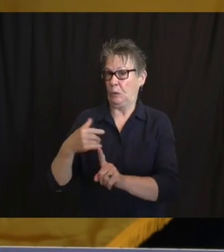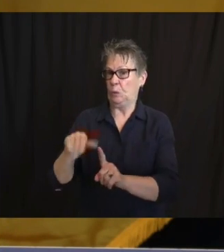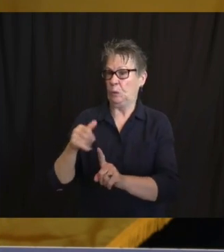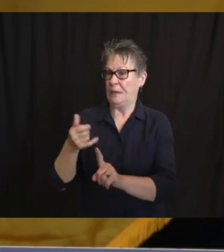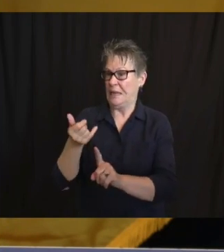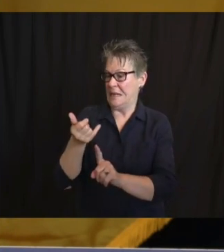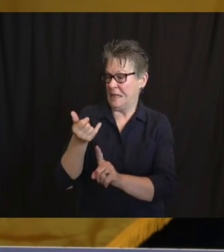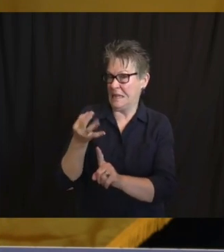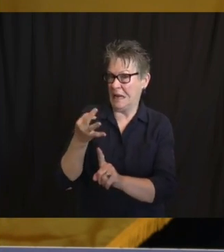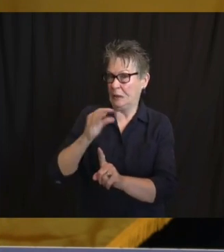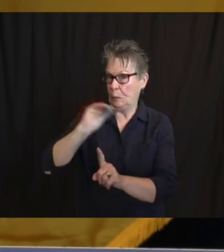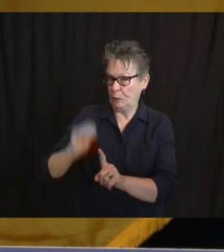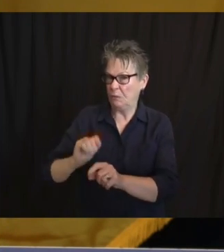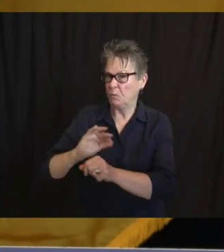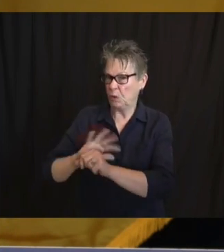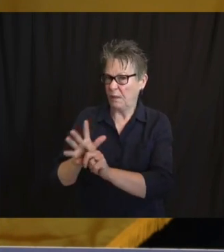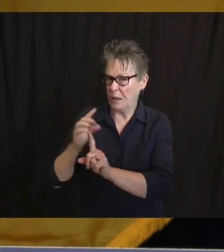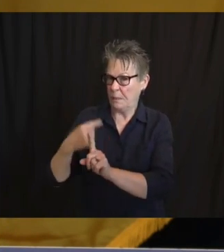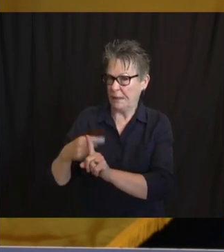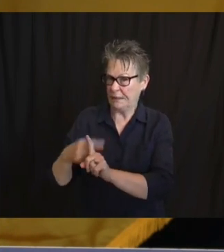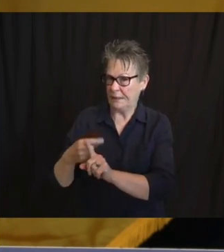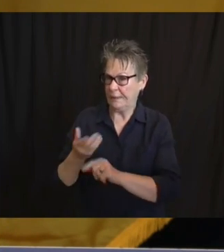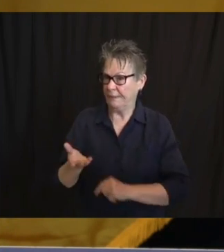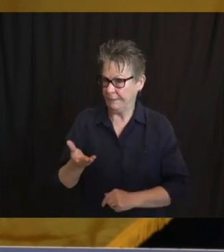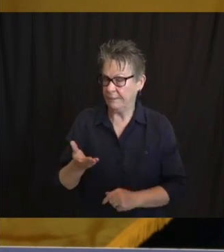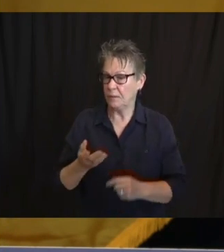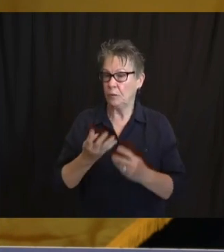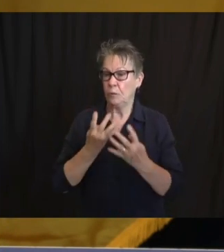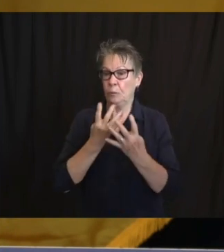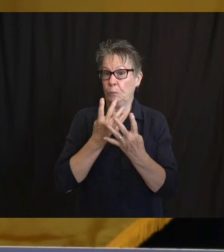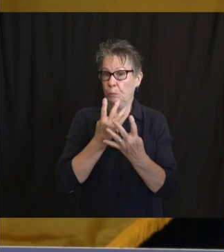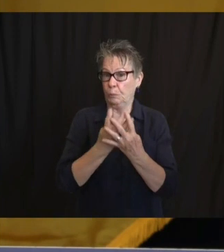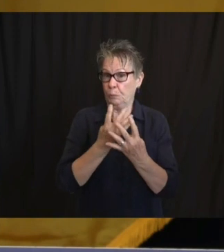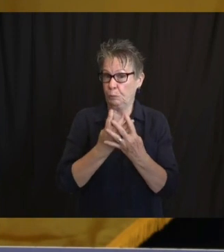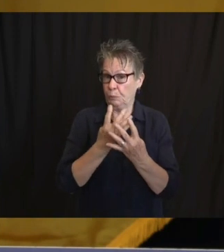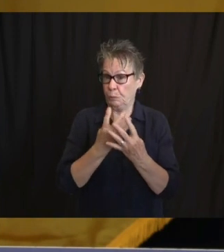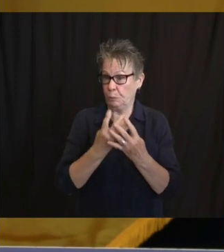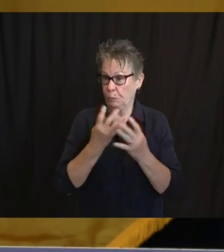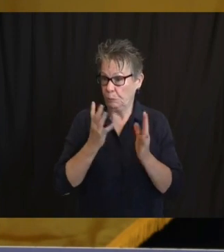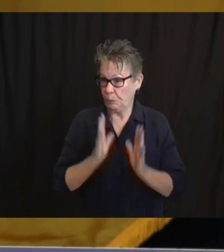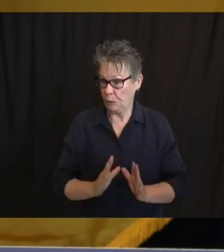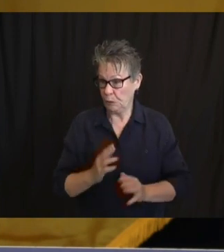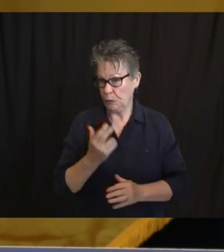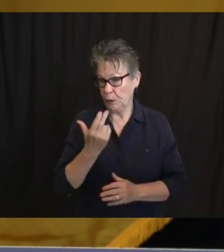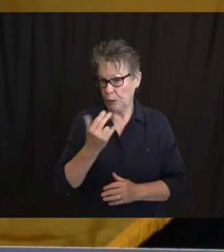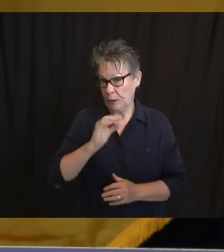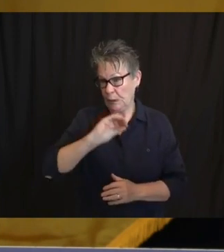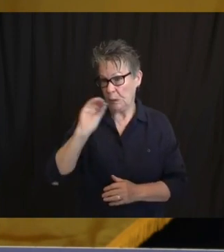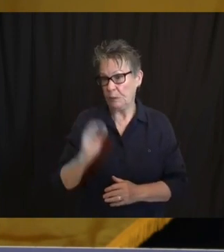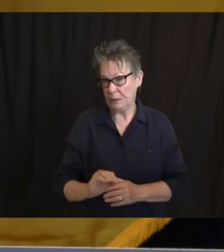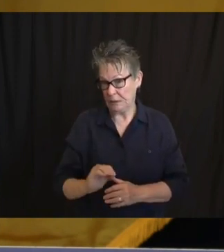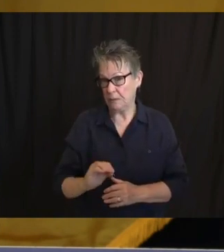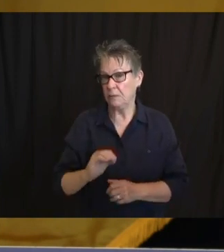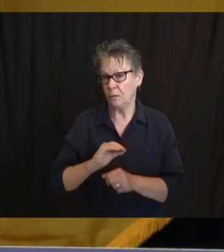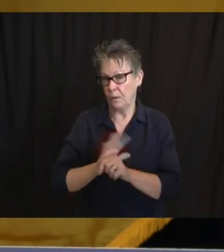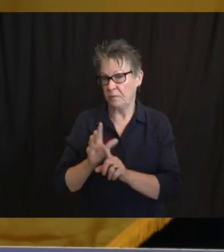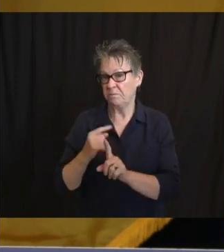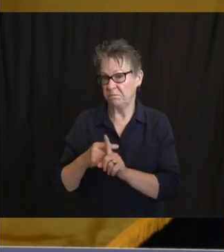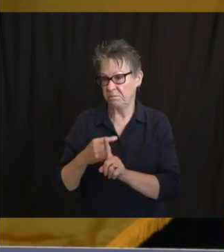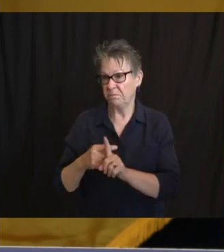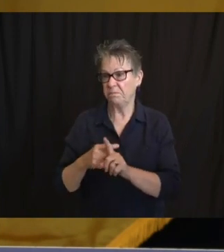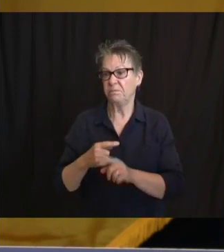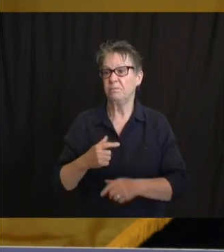,544 individuals, returning a 13% positivity. Our veteran homes have